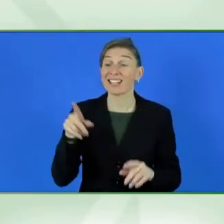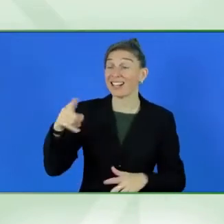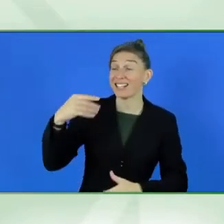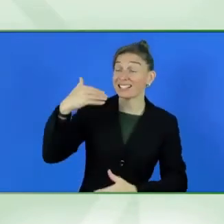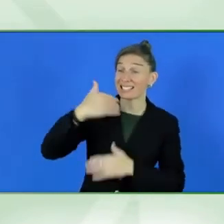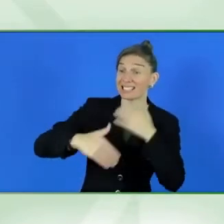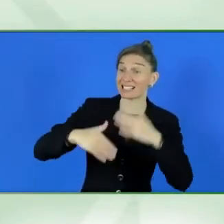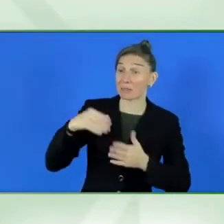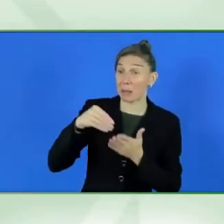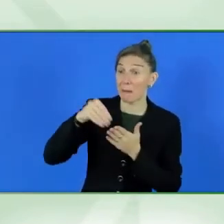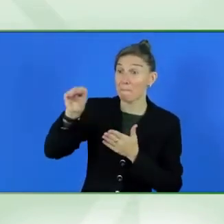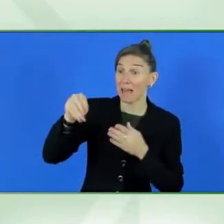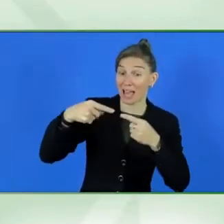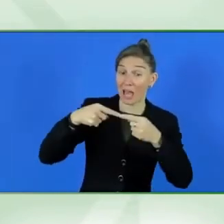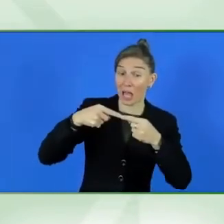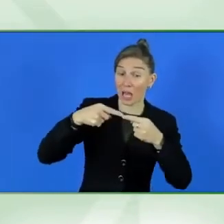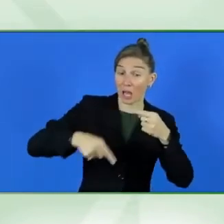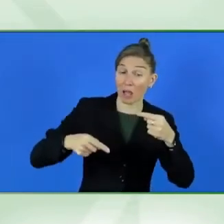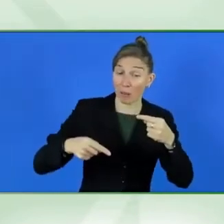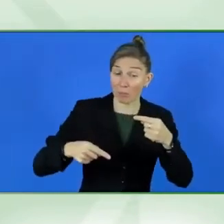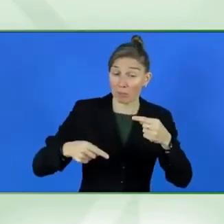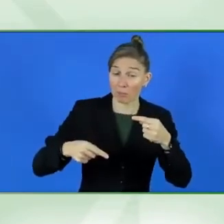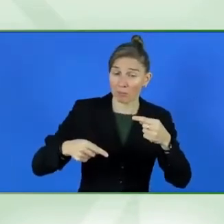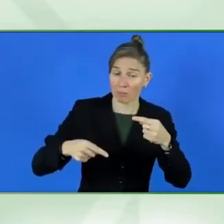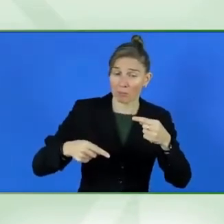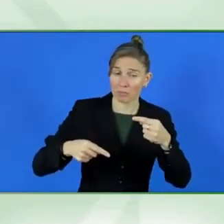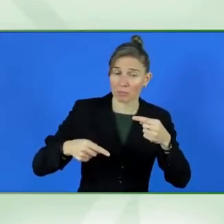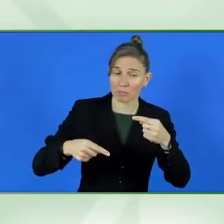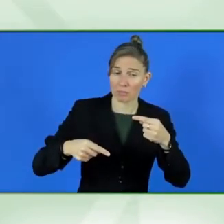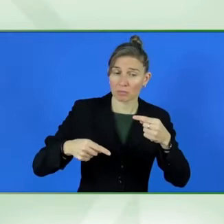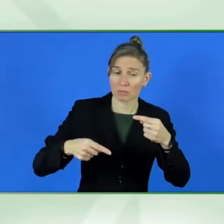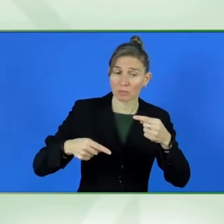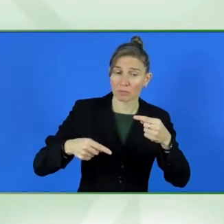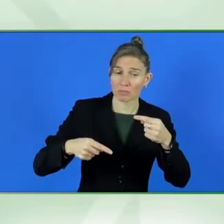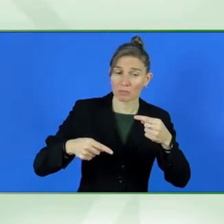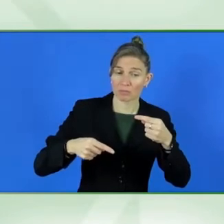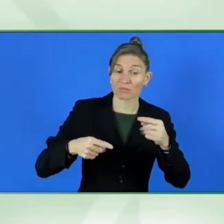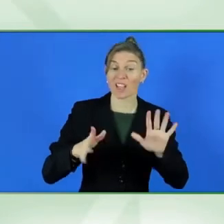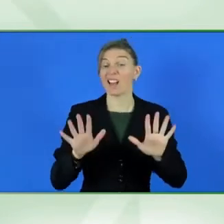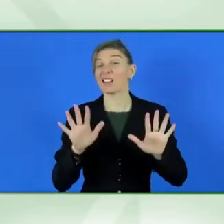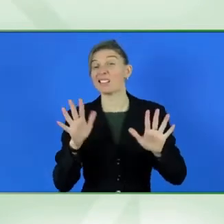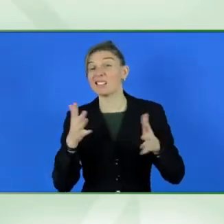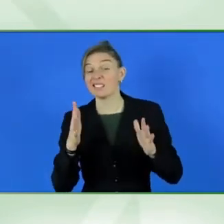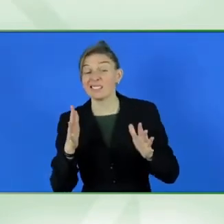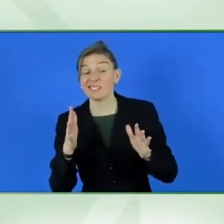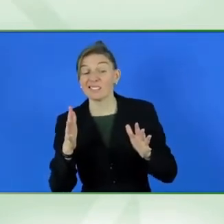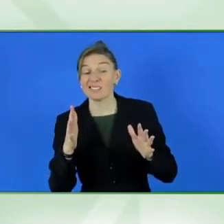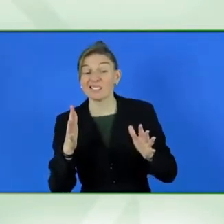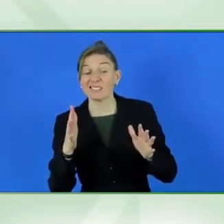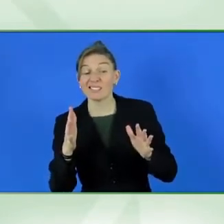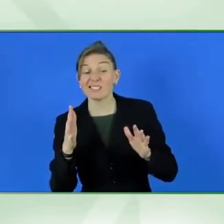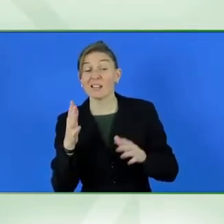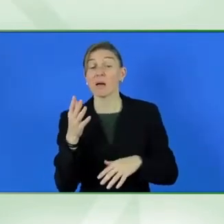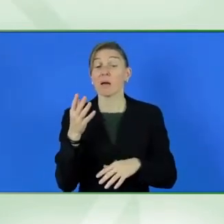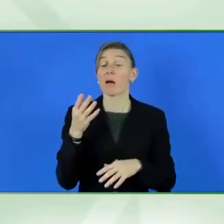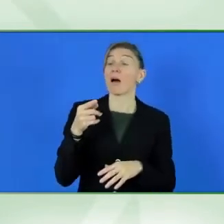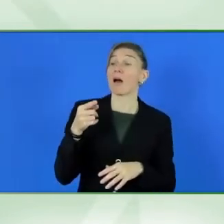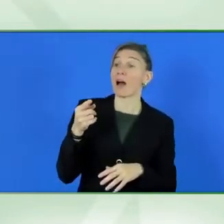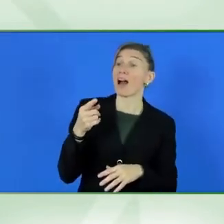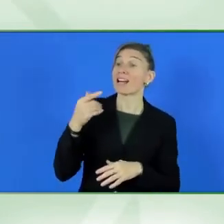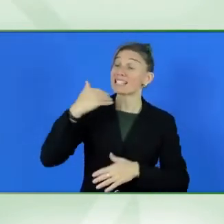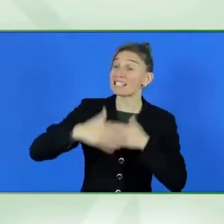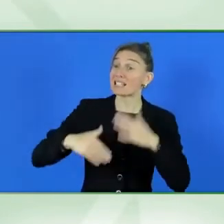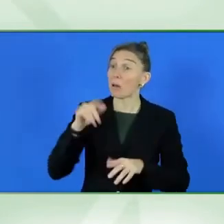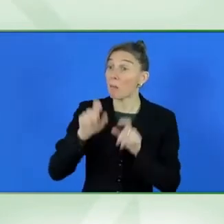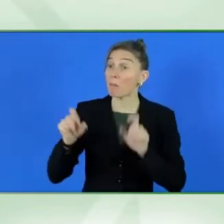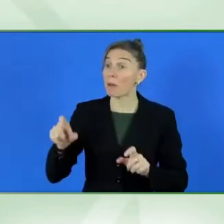people work effectively two months of the year for free because the pay gap is so big. But then if you also then identify